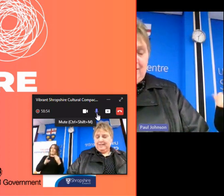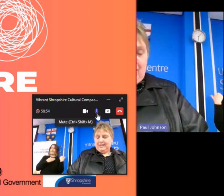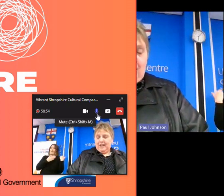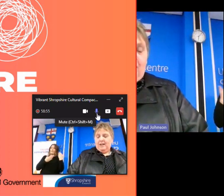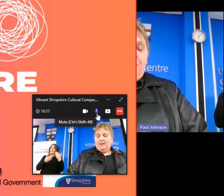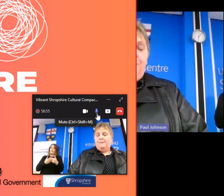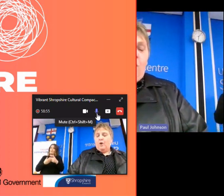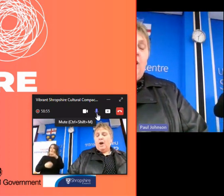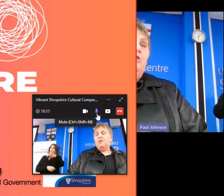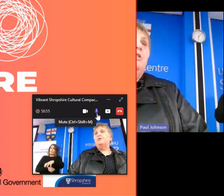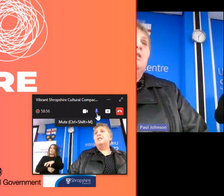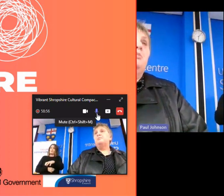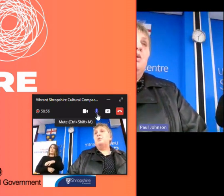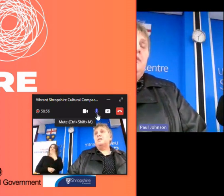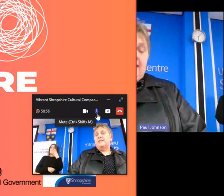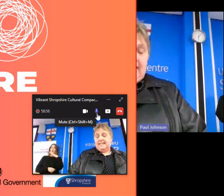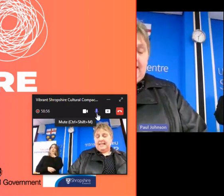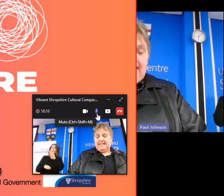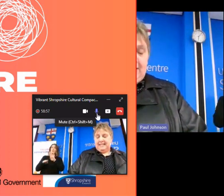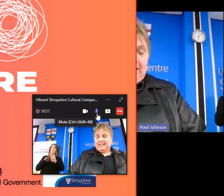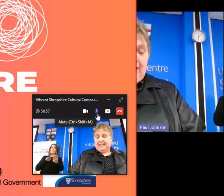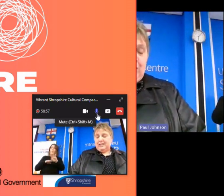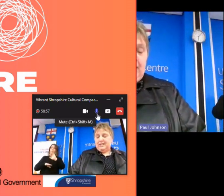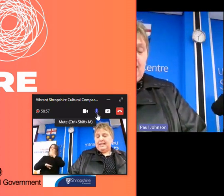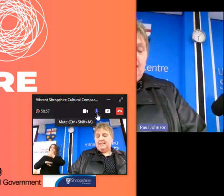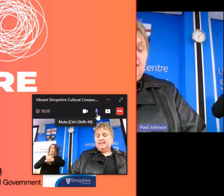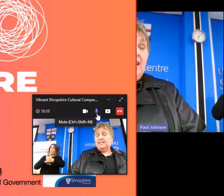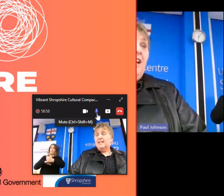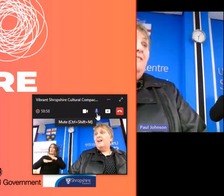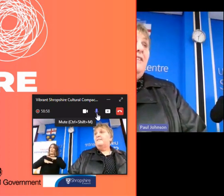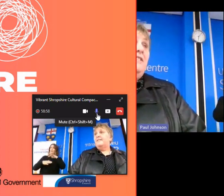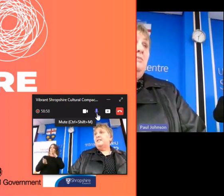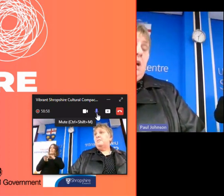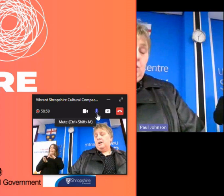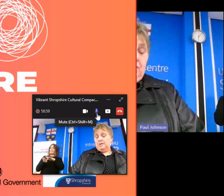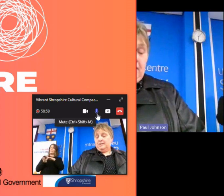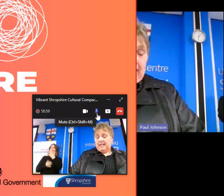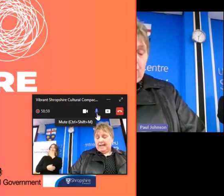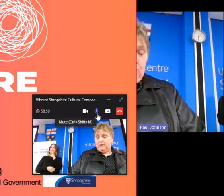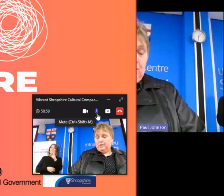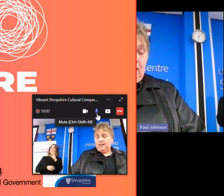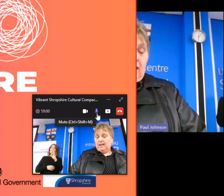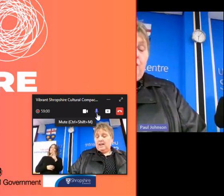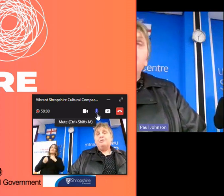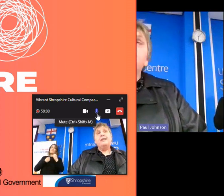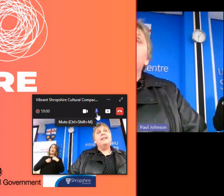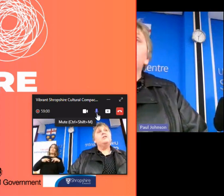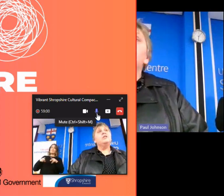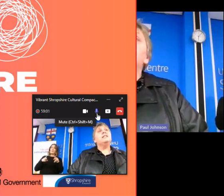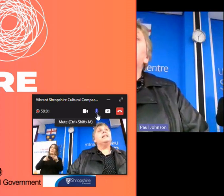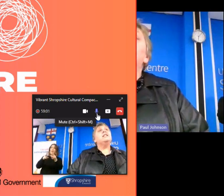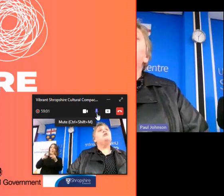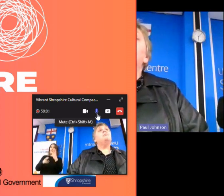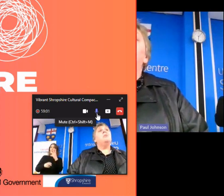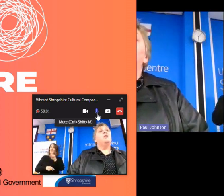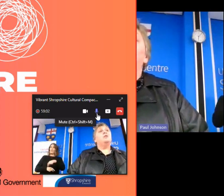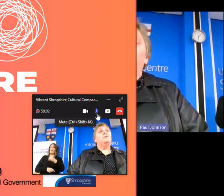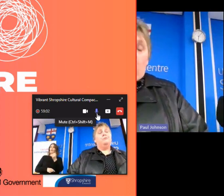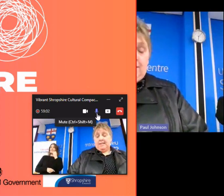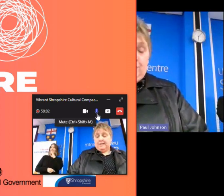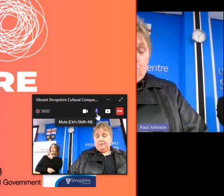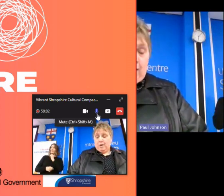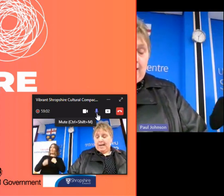attractions 400 sports facilities and leisure centers 50 miles of canals 3 600